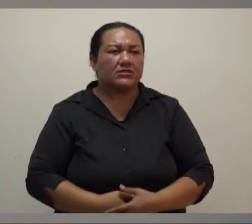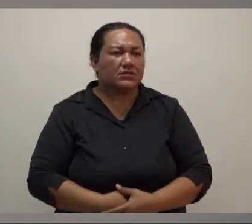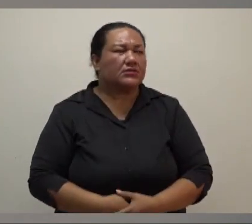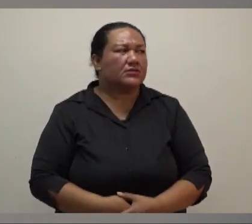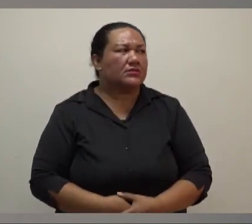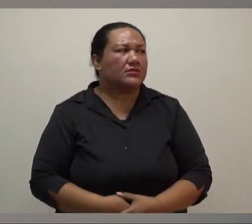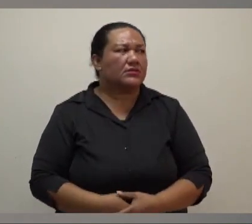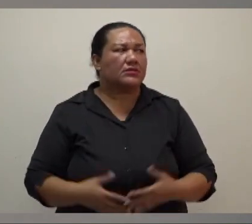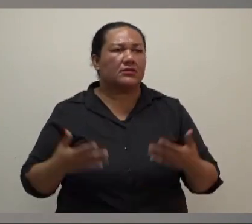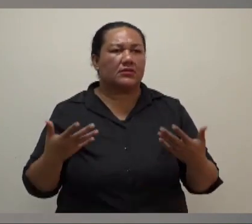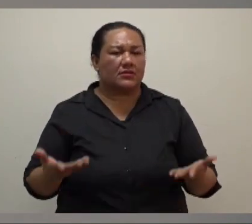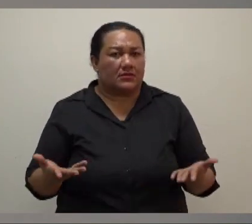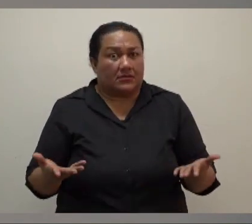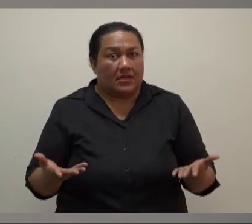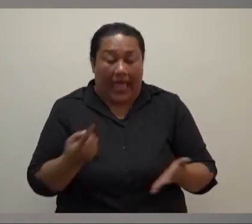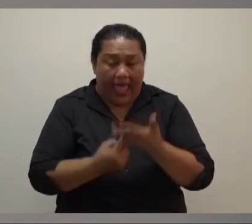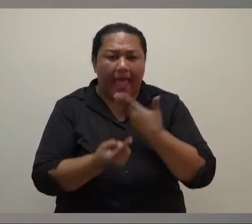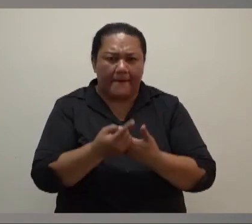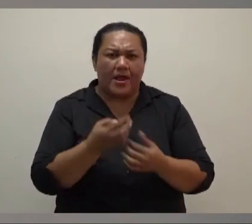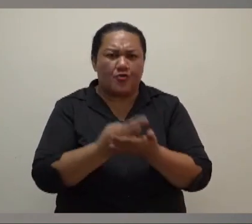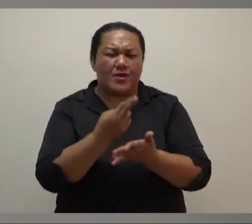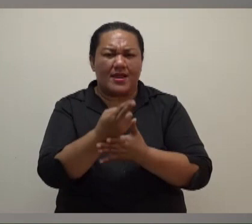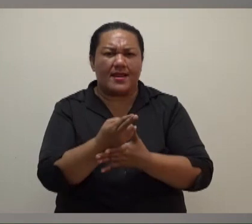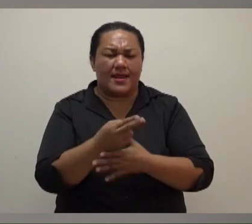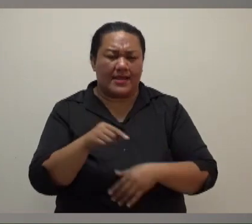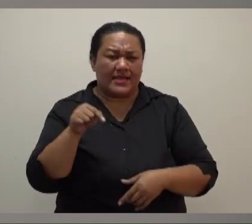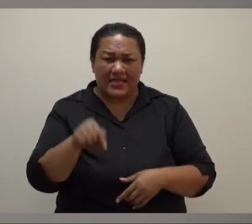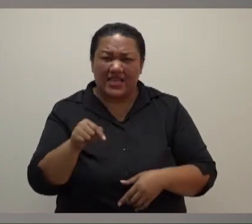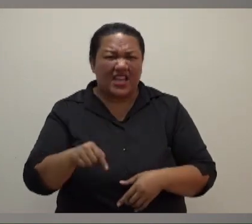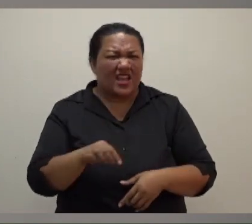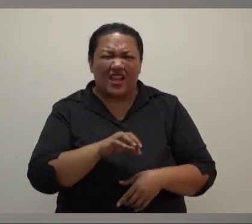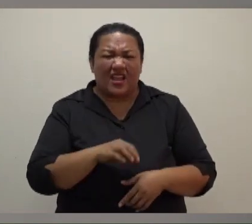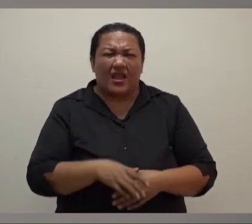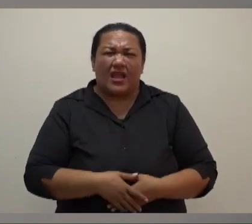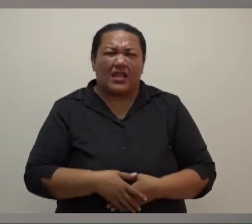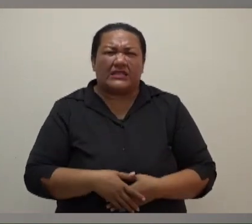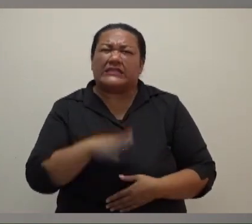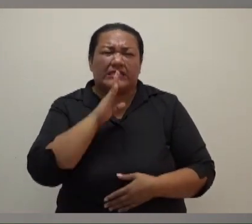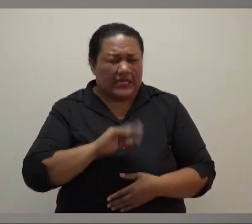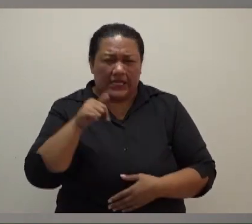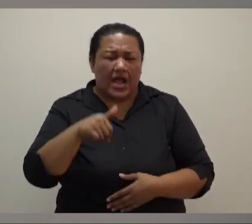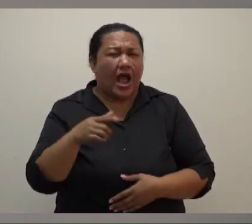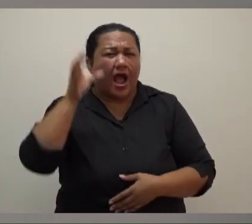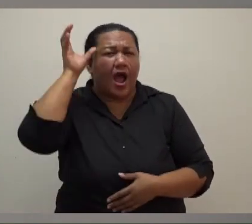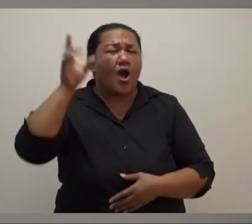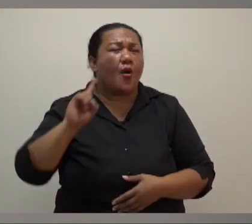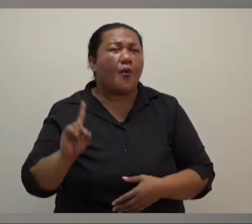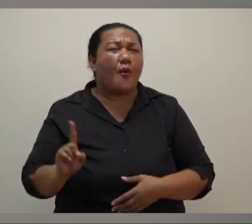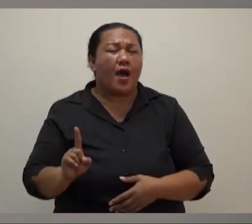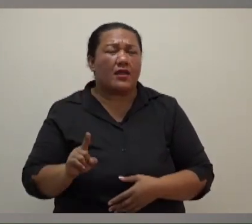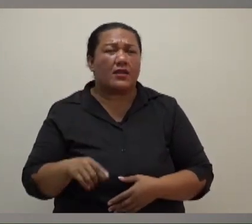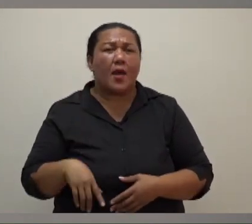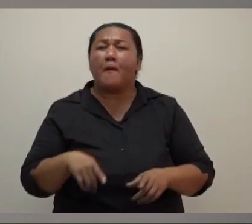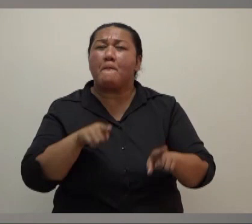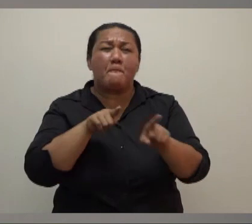trying to get their votes. mean, this is what's happening. Unfortunately, in this country, this is precisely what is happening. Most of these politicians are